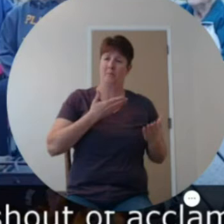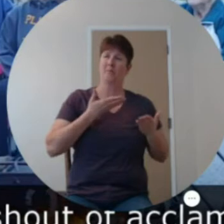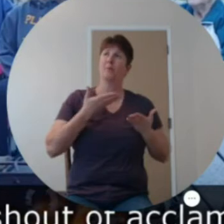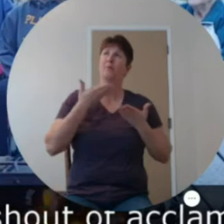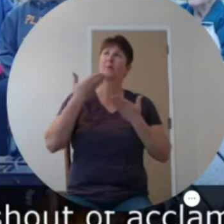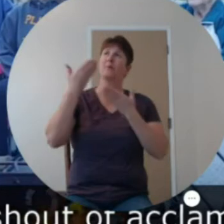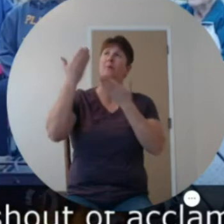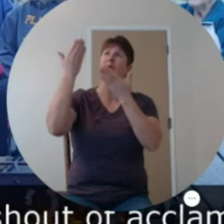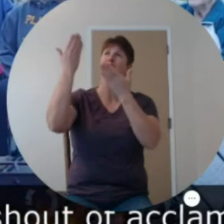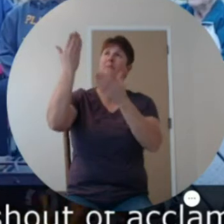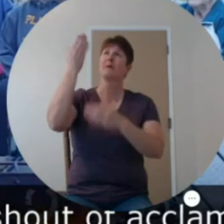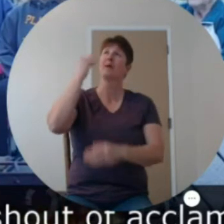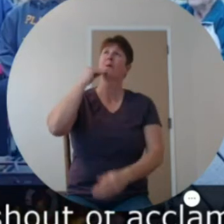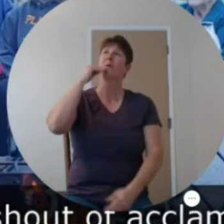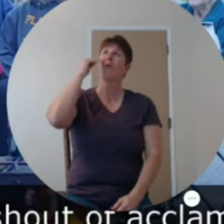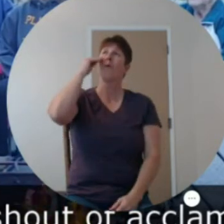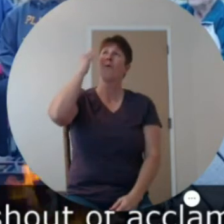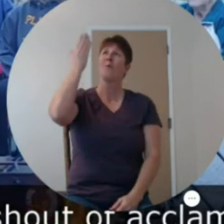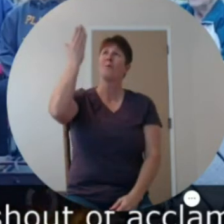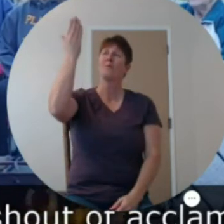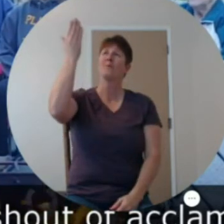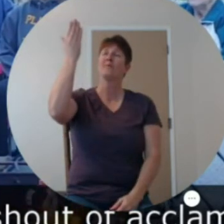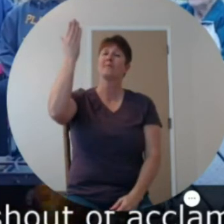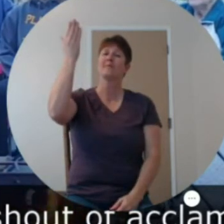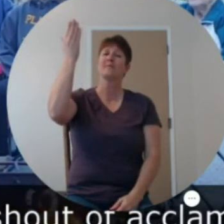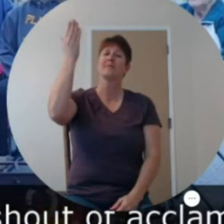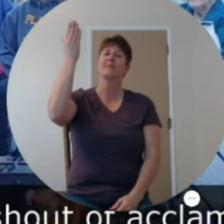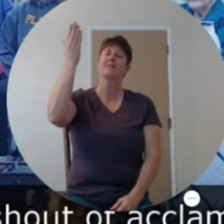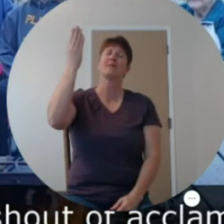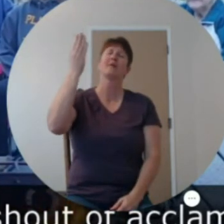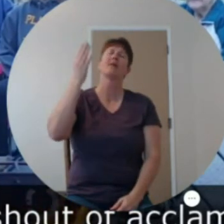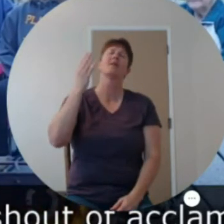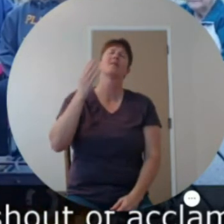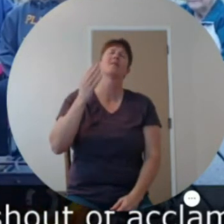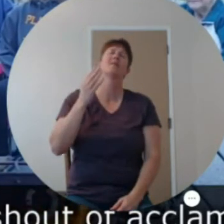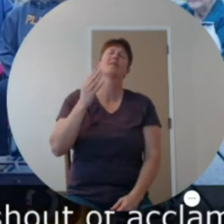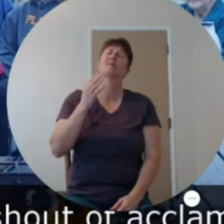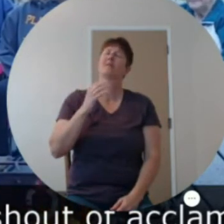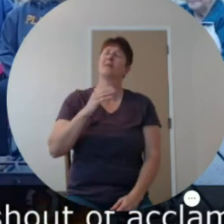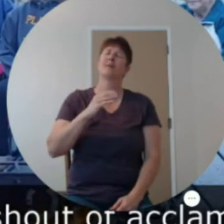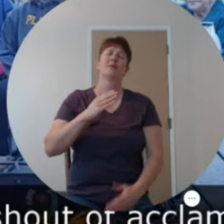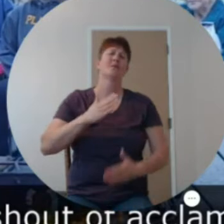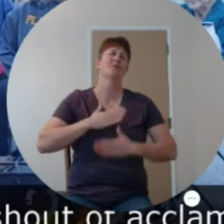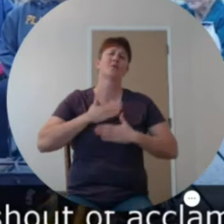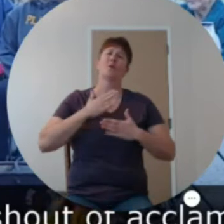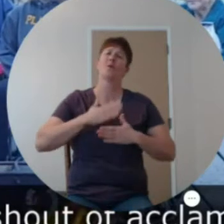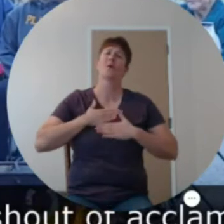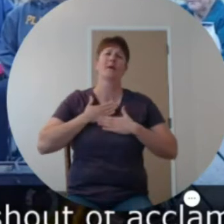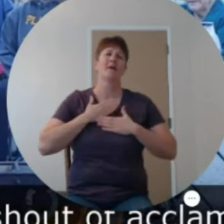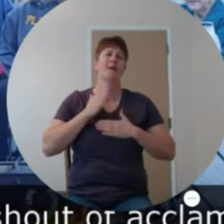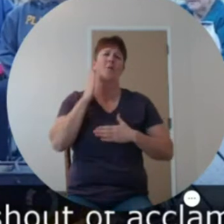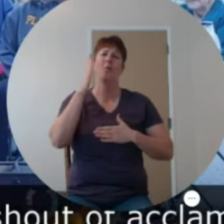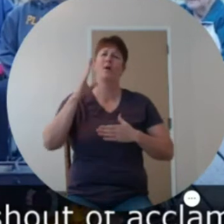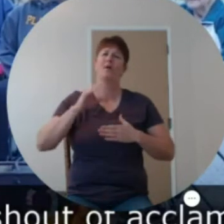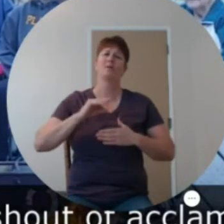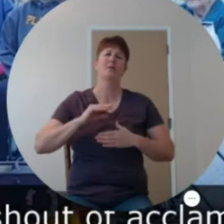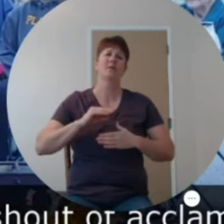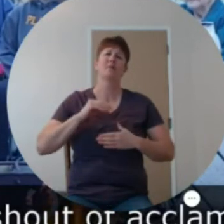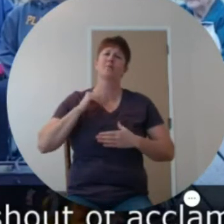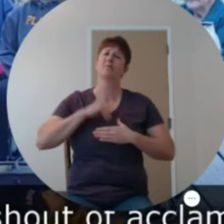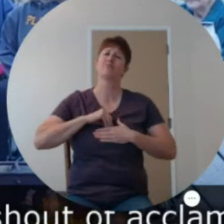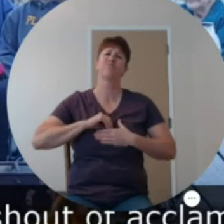me home. What joy shall fill my